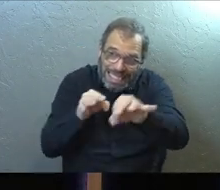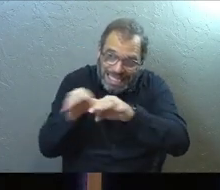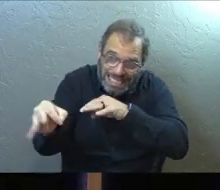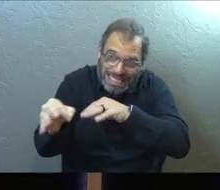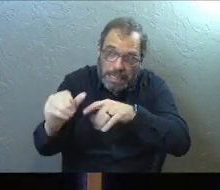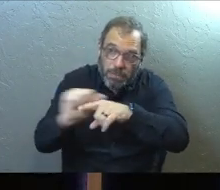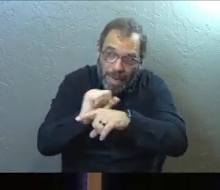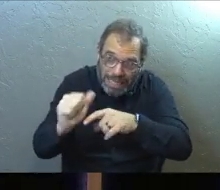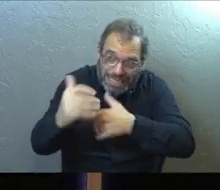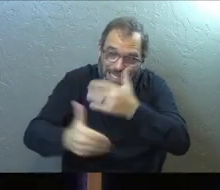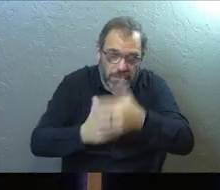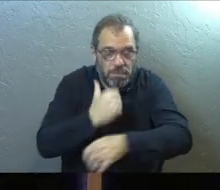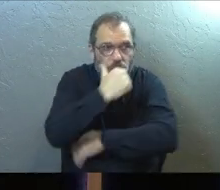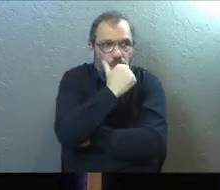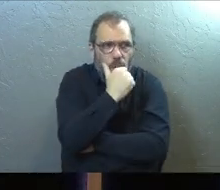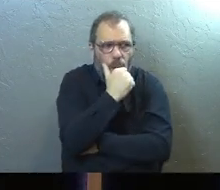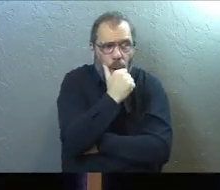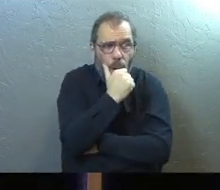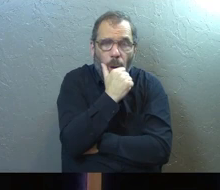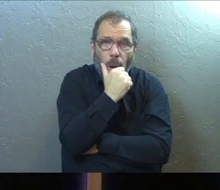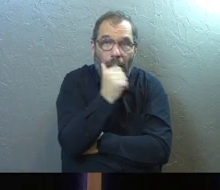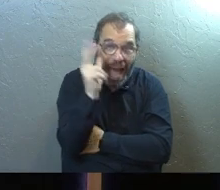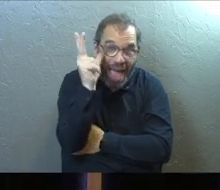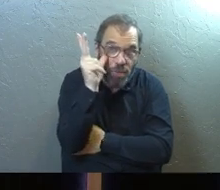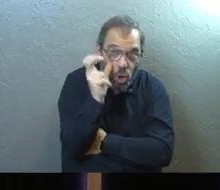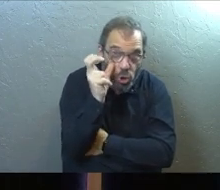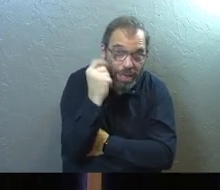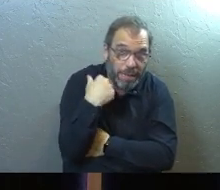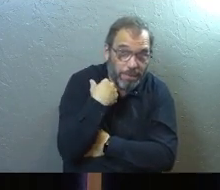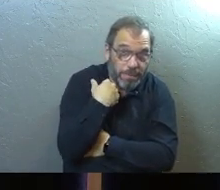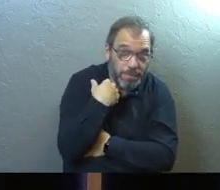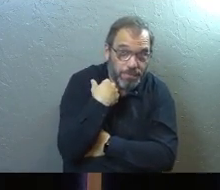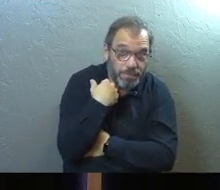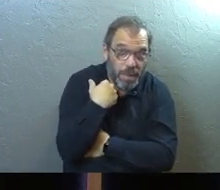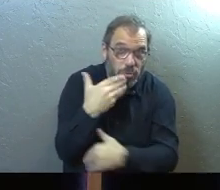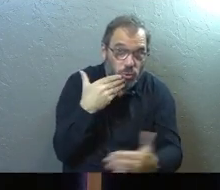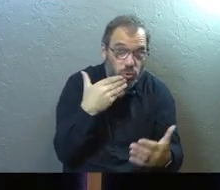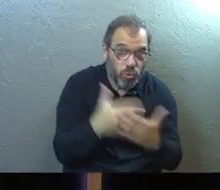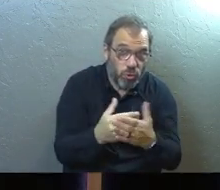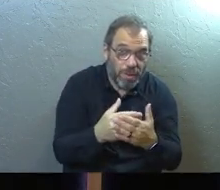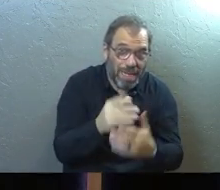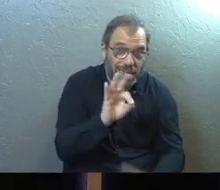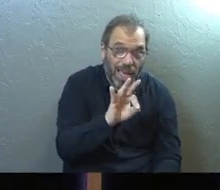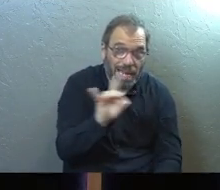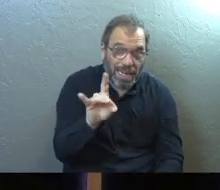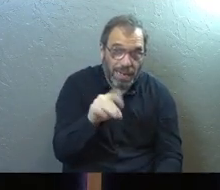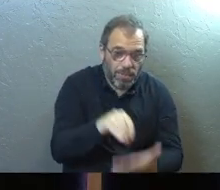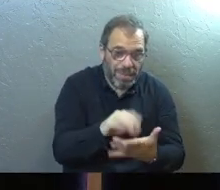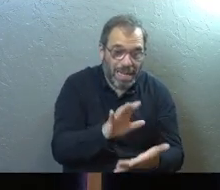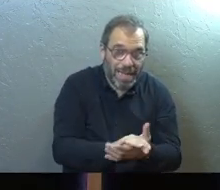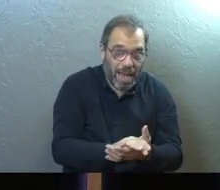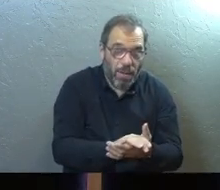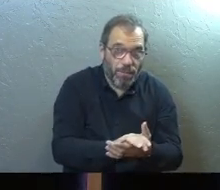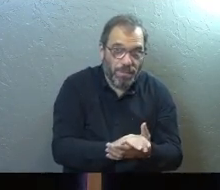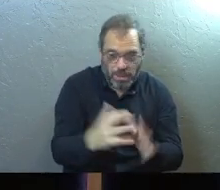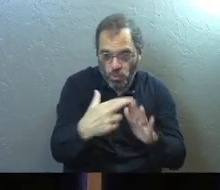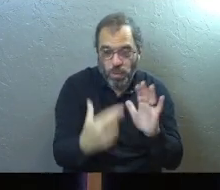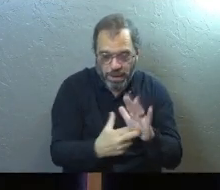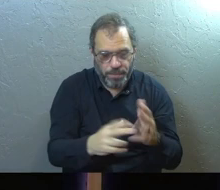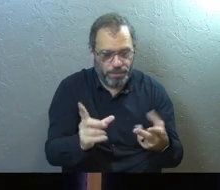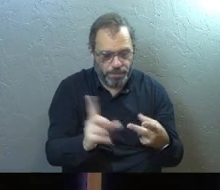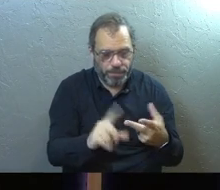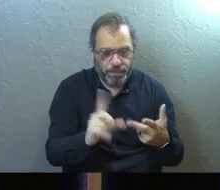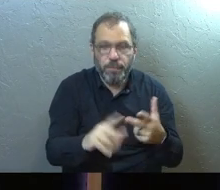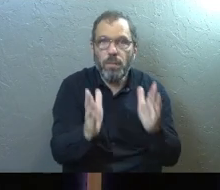healthy, practical steps. This is a good thing. You need to have that on, in your records.